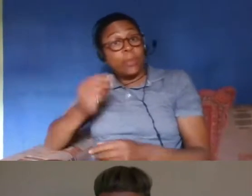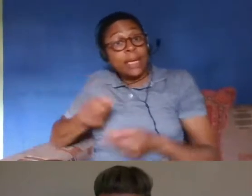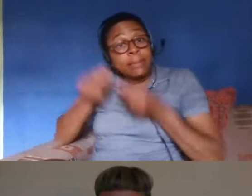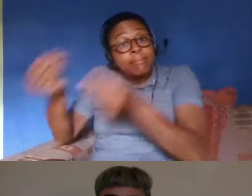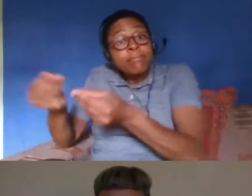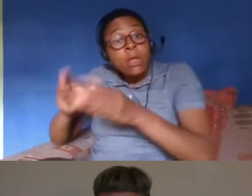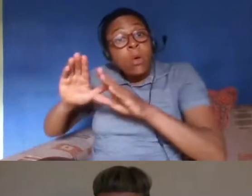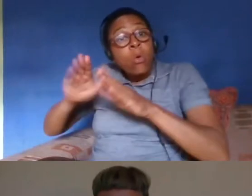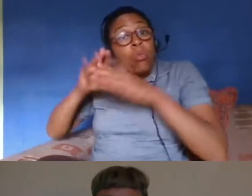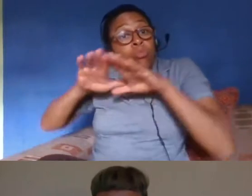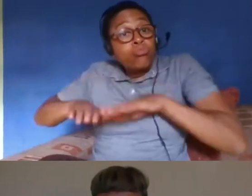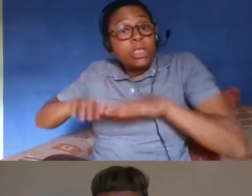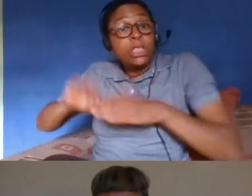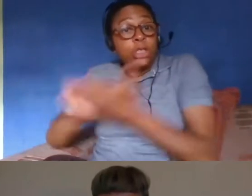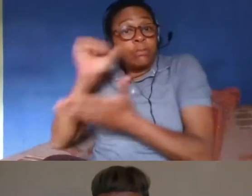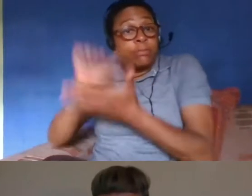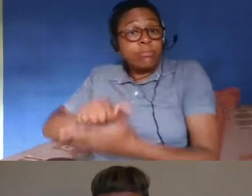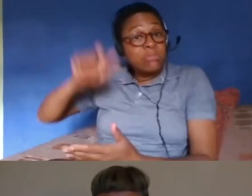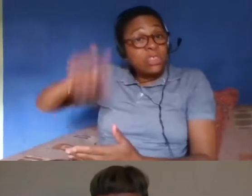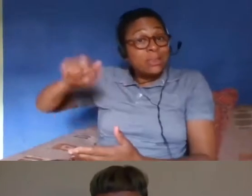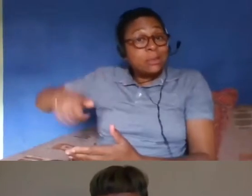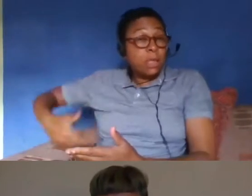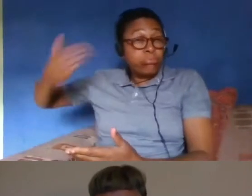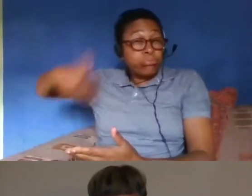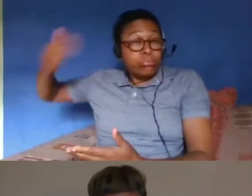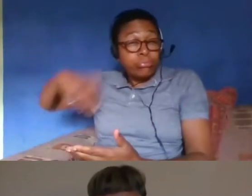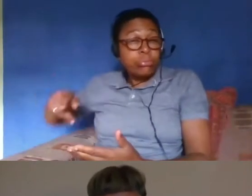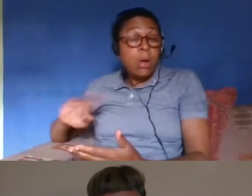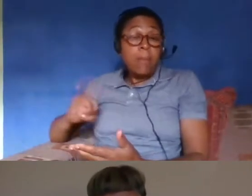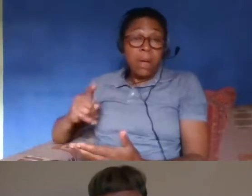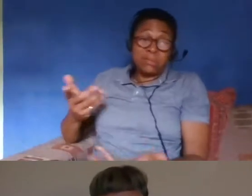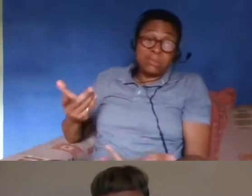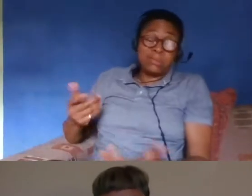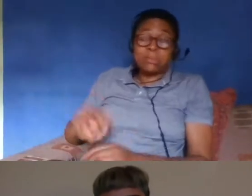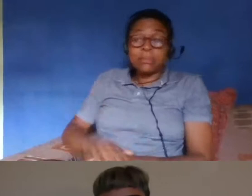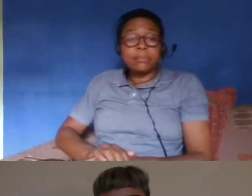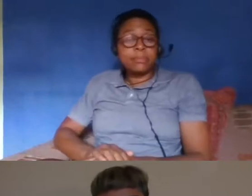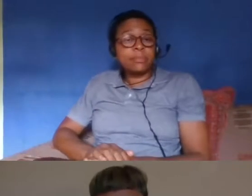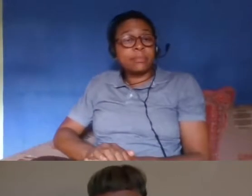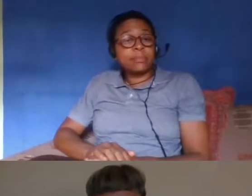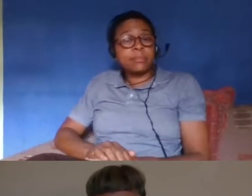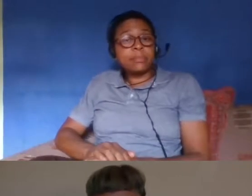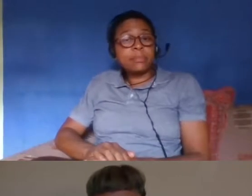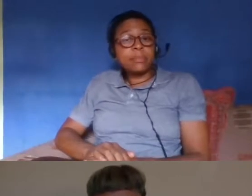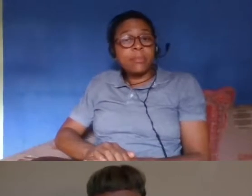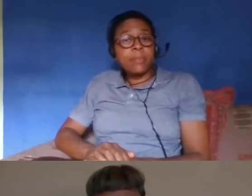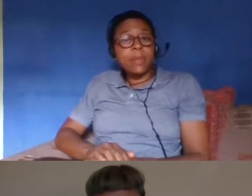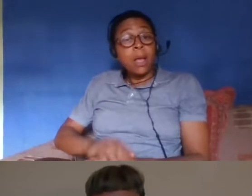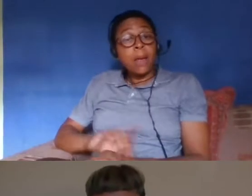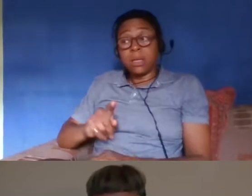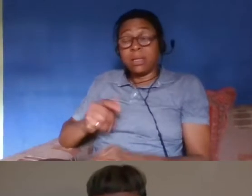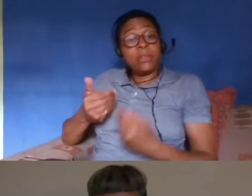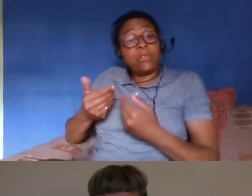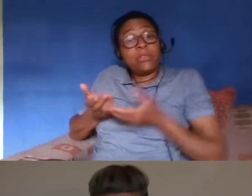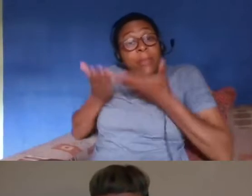are um but you know it's hard not to welcome um an open um an open invitation to these